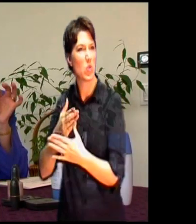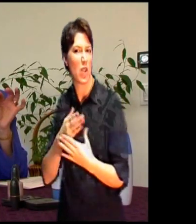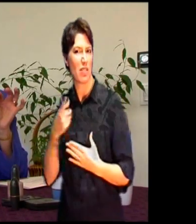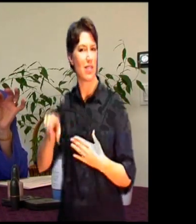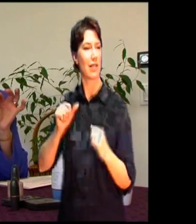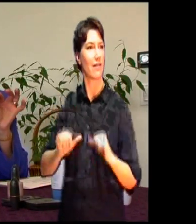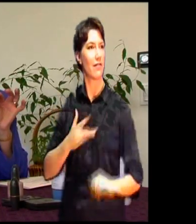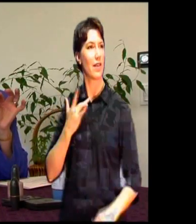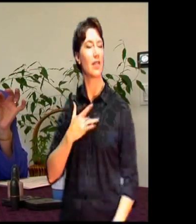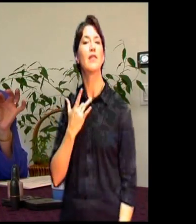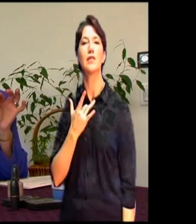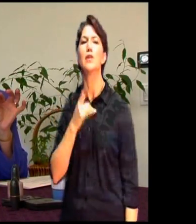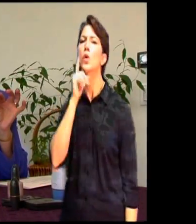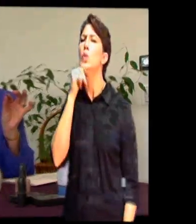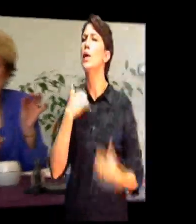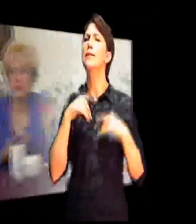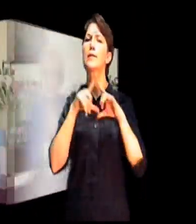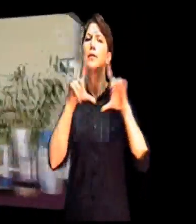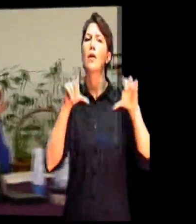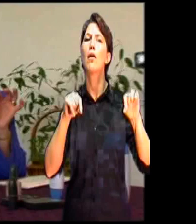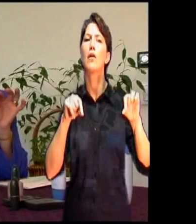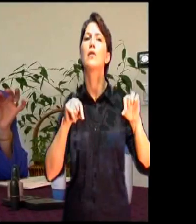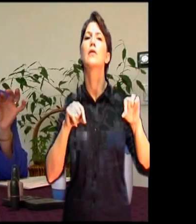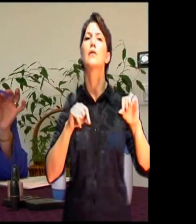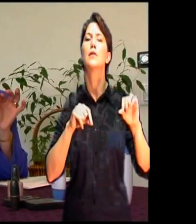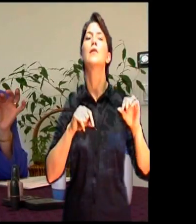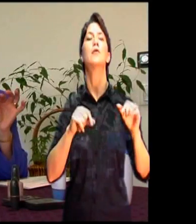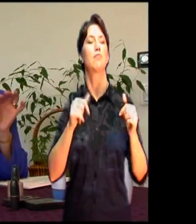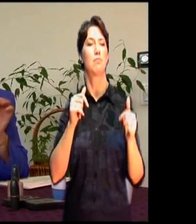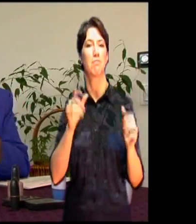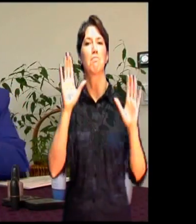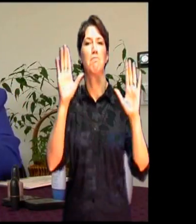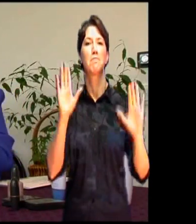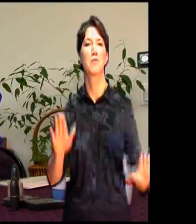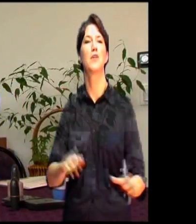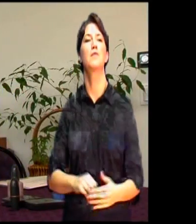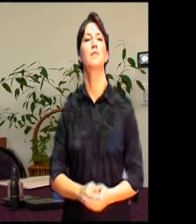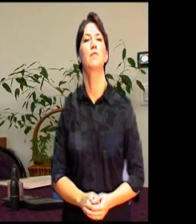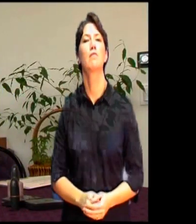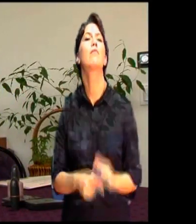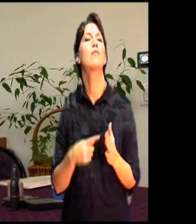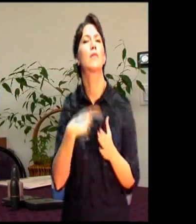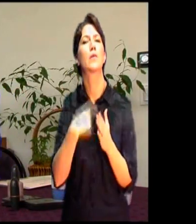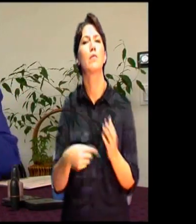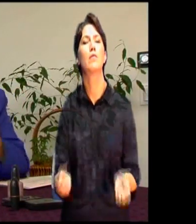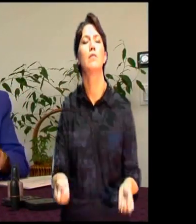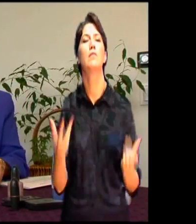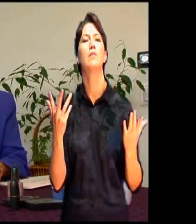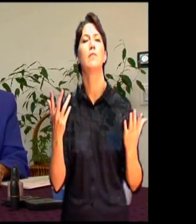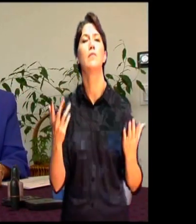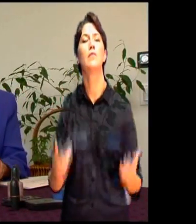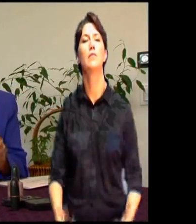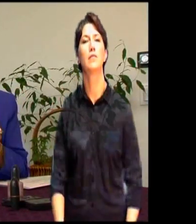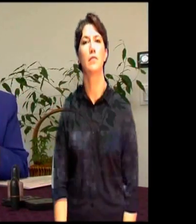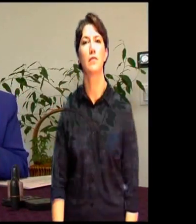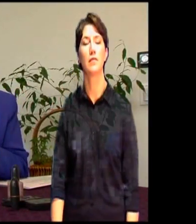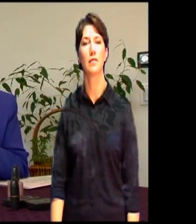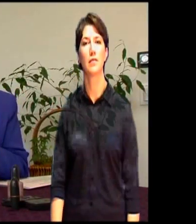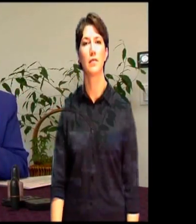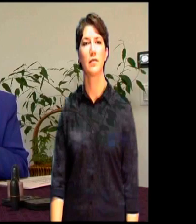card on this product? The retinol. Great. Okay, what is the price for this product?